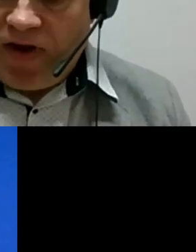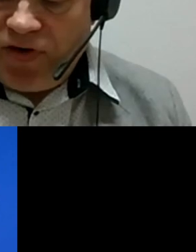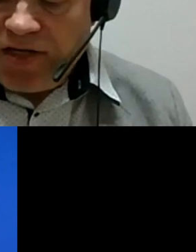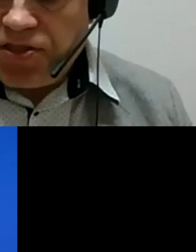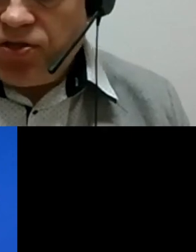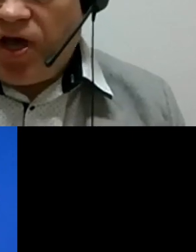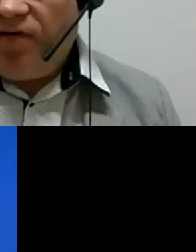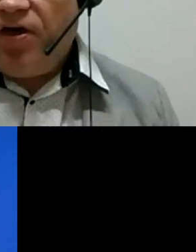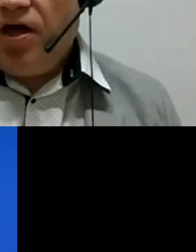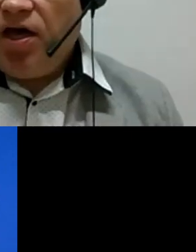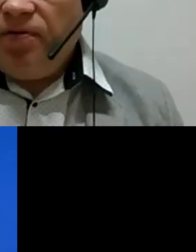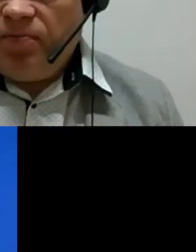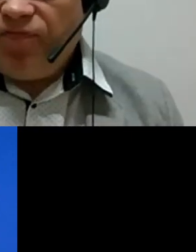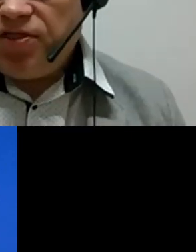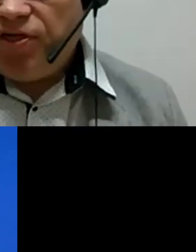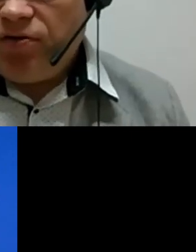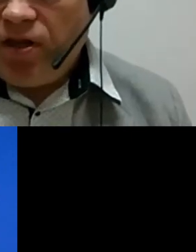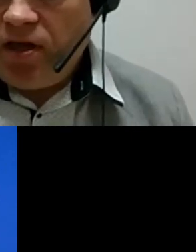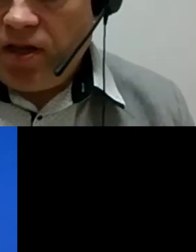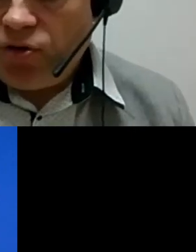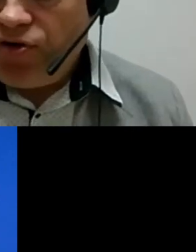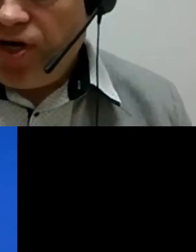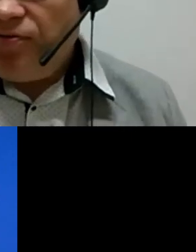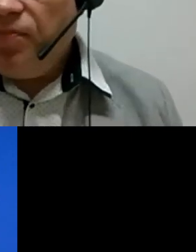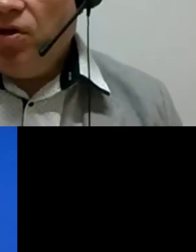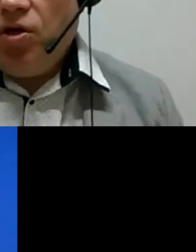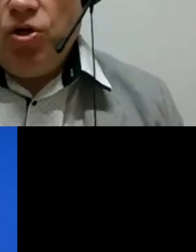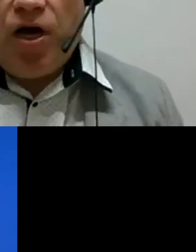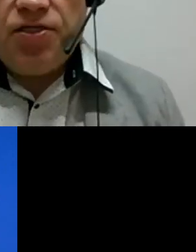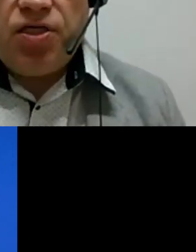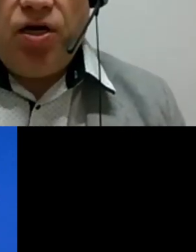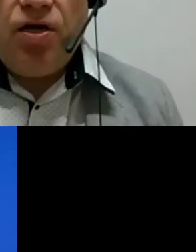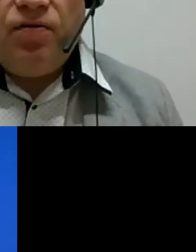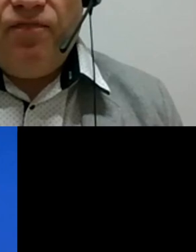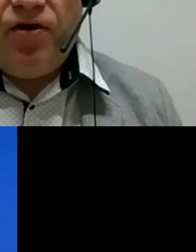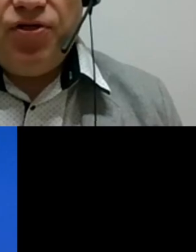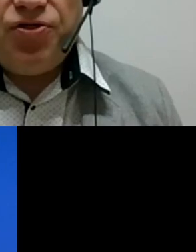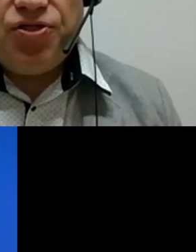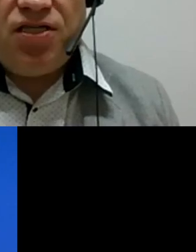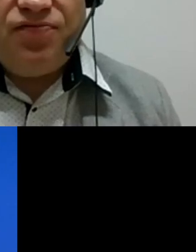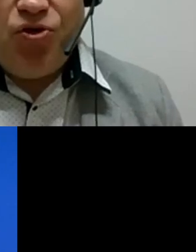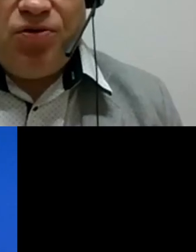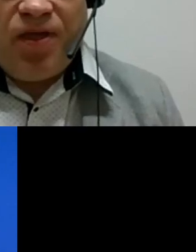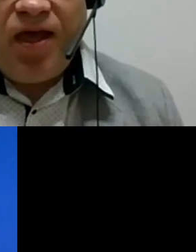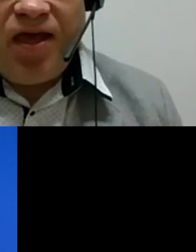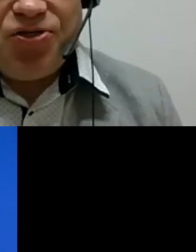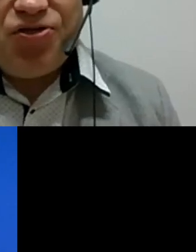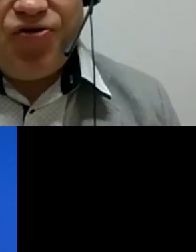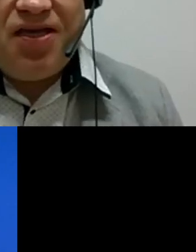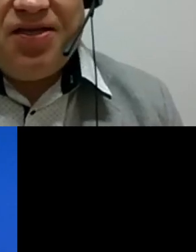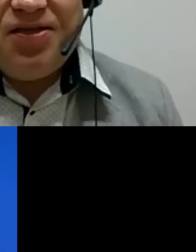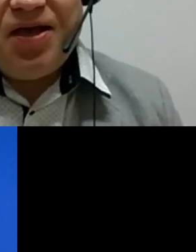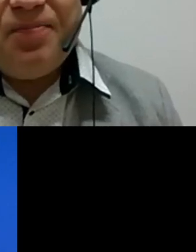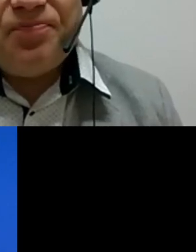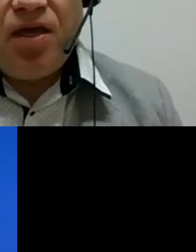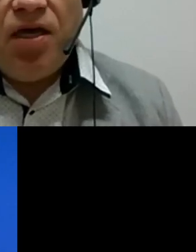It's very nice to have Professor Richard Lorner here, who has a very successful history